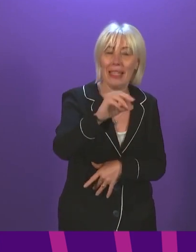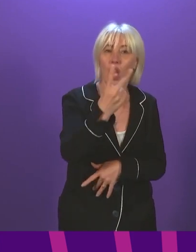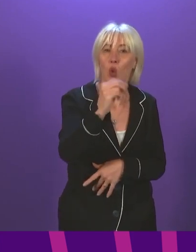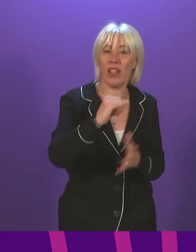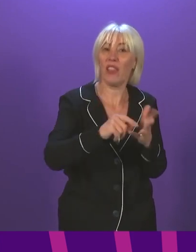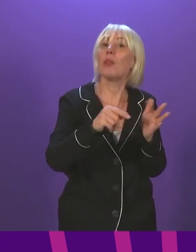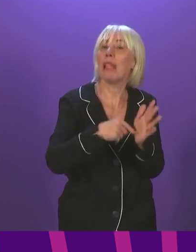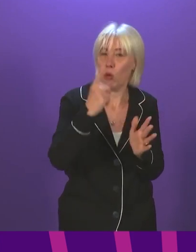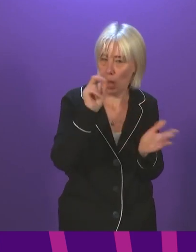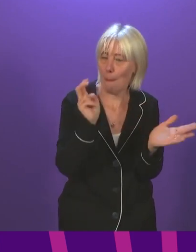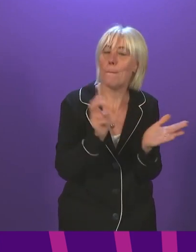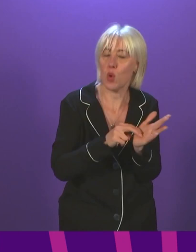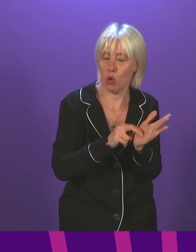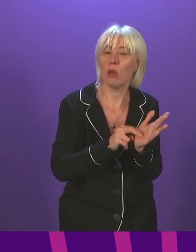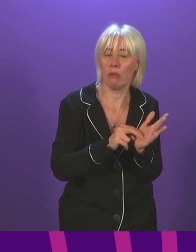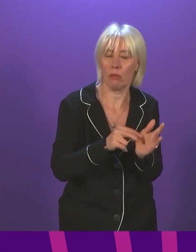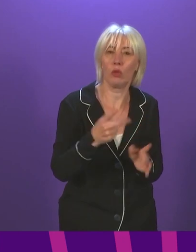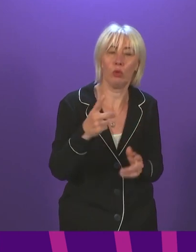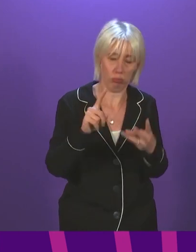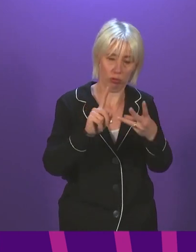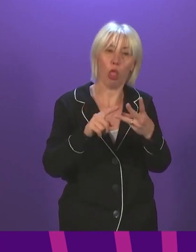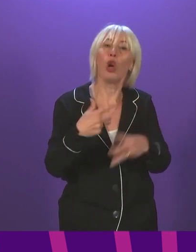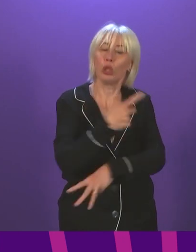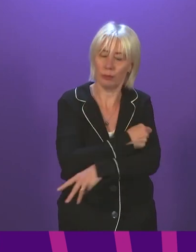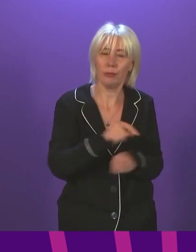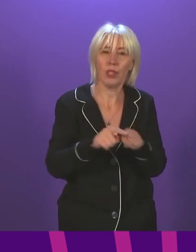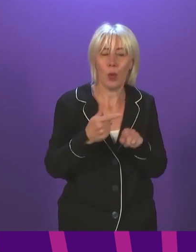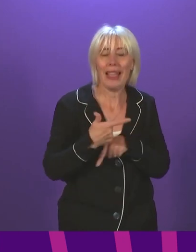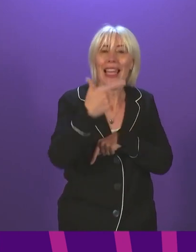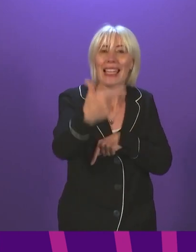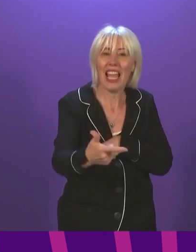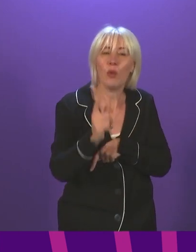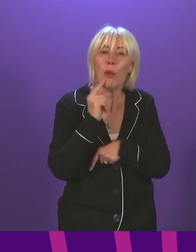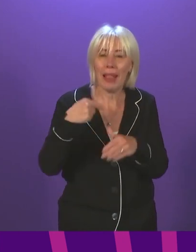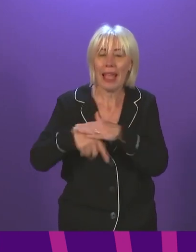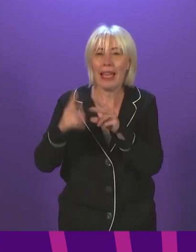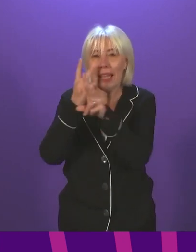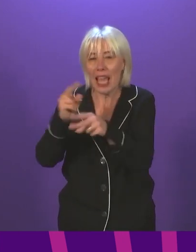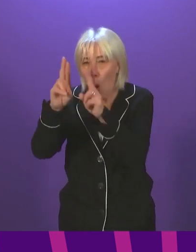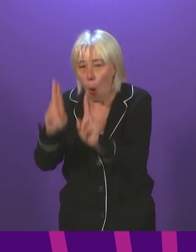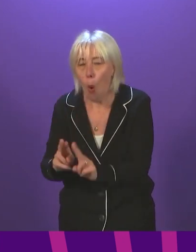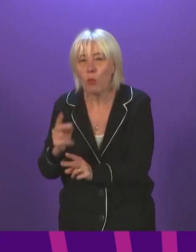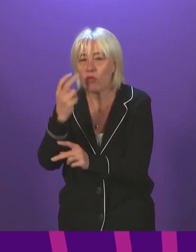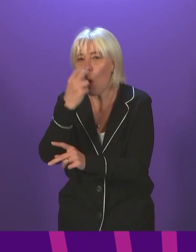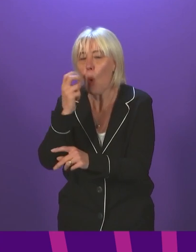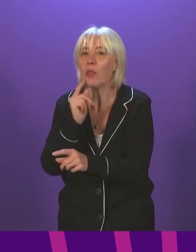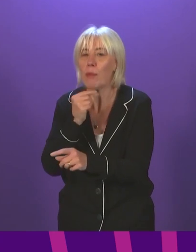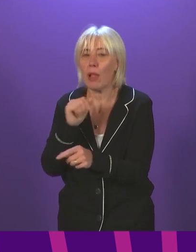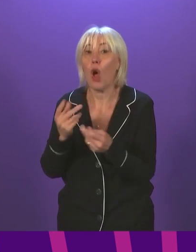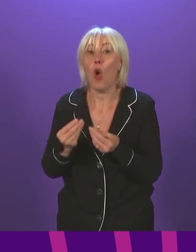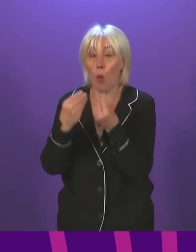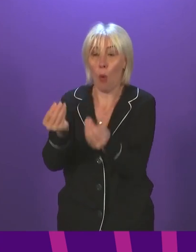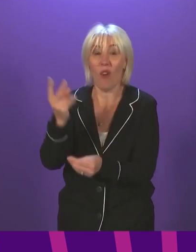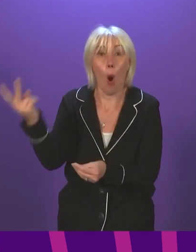September. So that again is Monday coming. Also from next week, residents in care homes for older people will be offered both flu